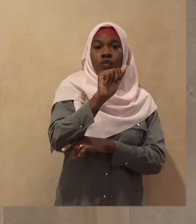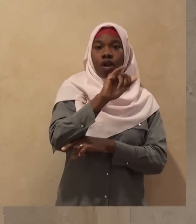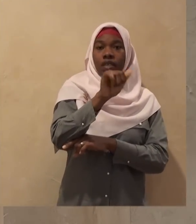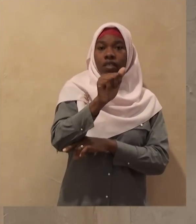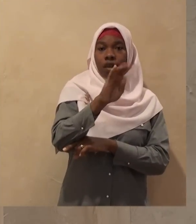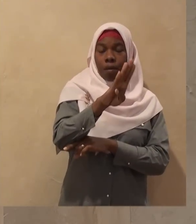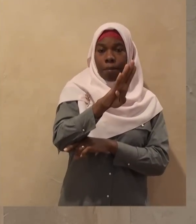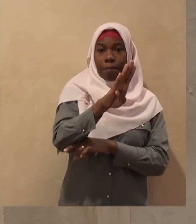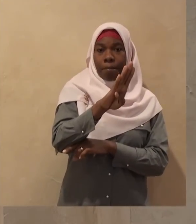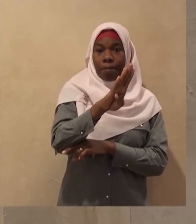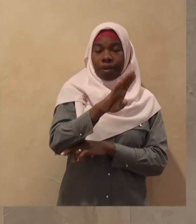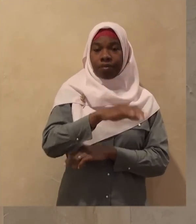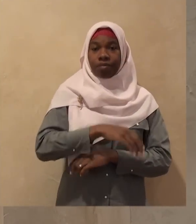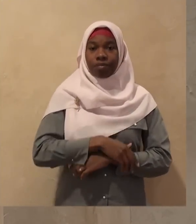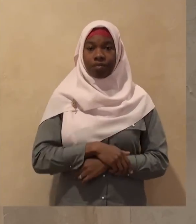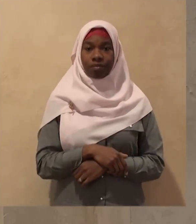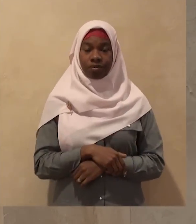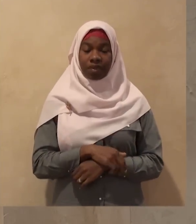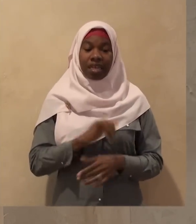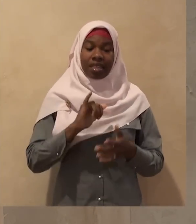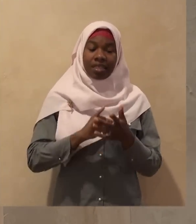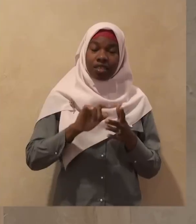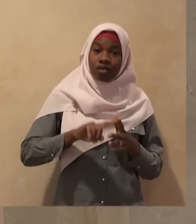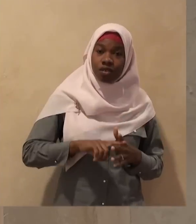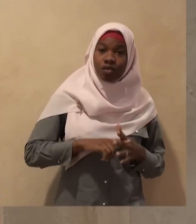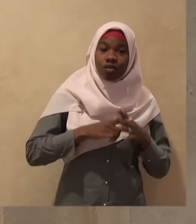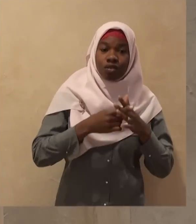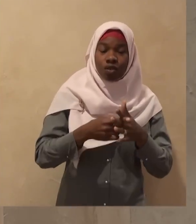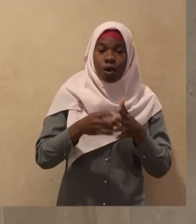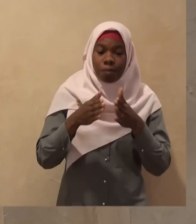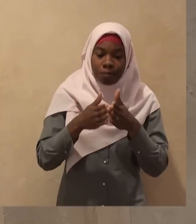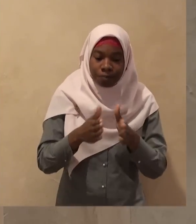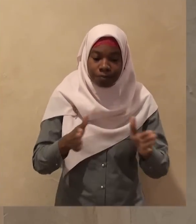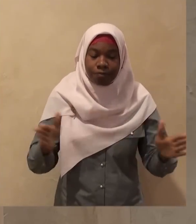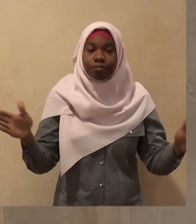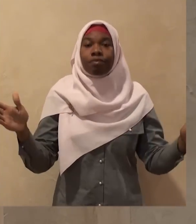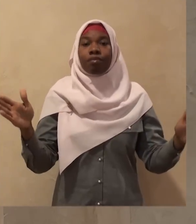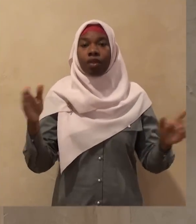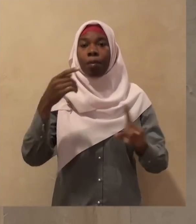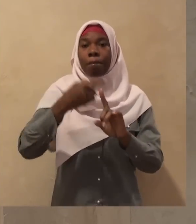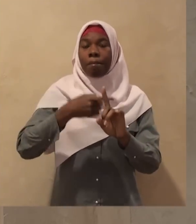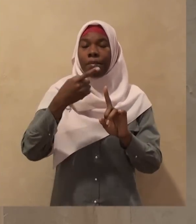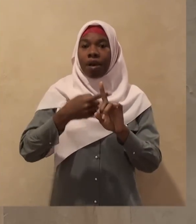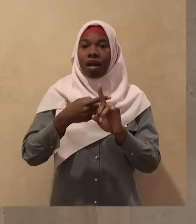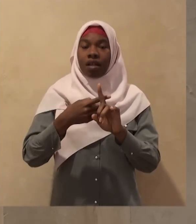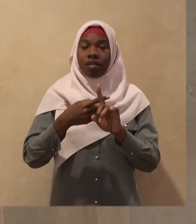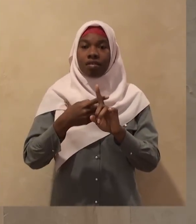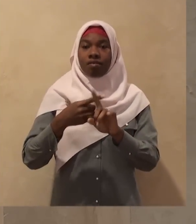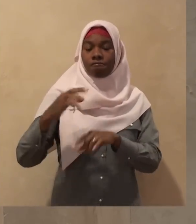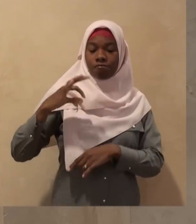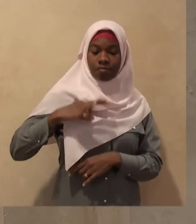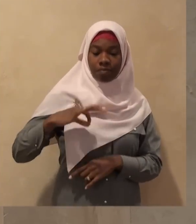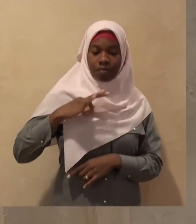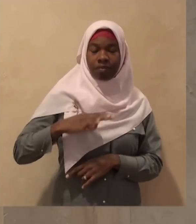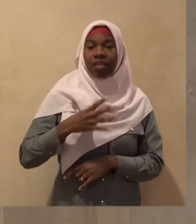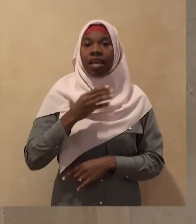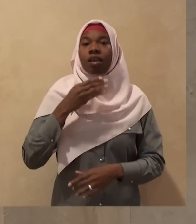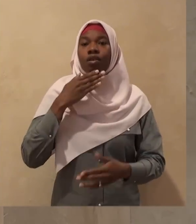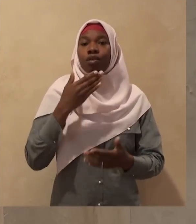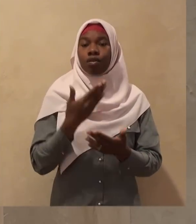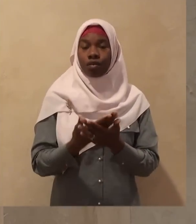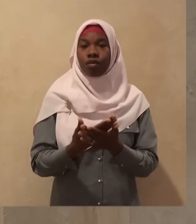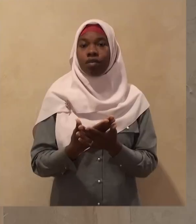the key to the opening month of goodness and blessing and is deemed to be a prelude to the month of